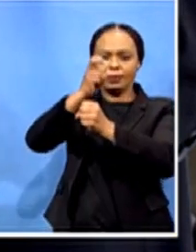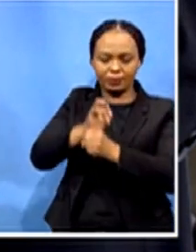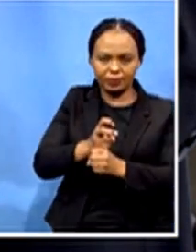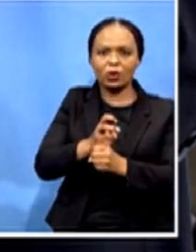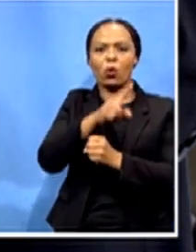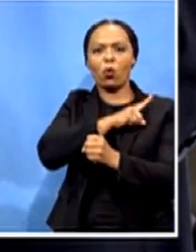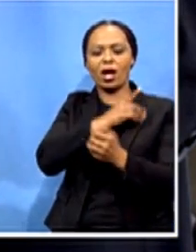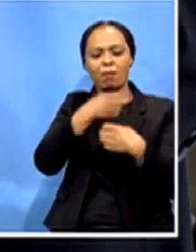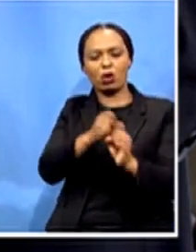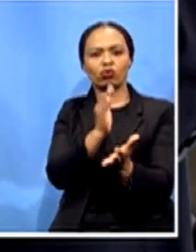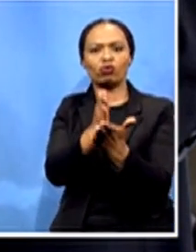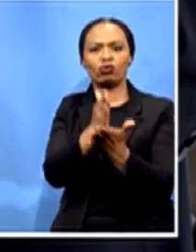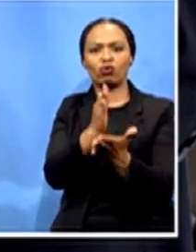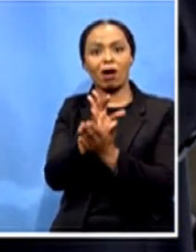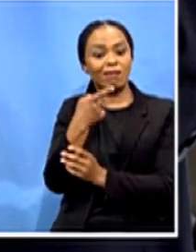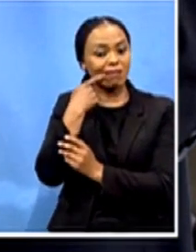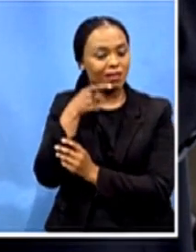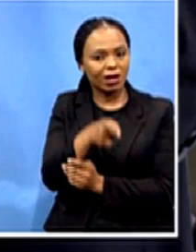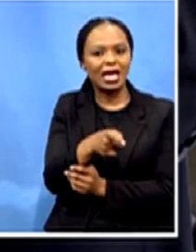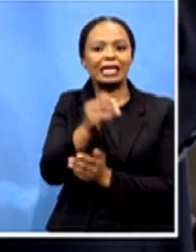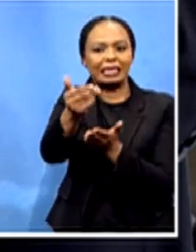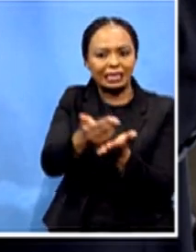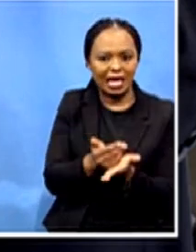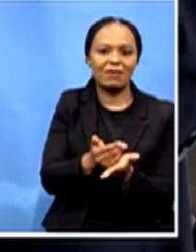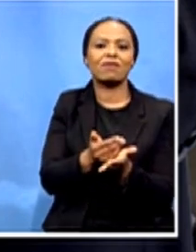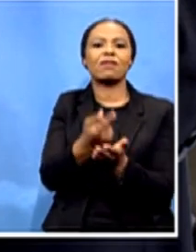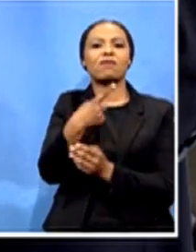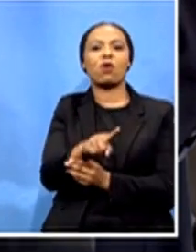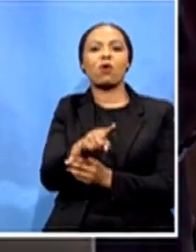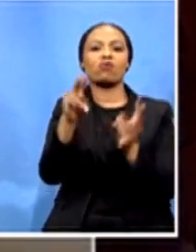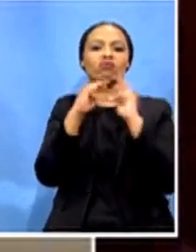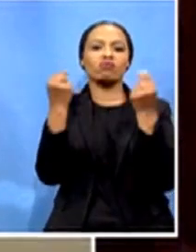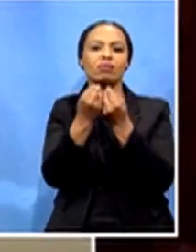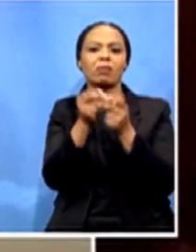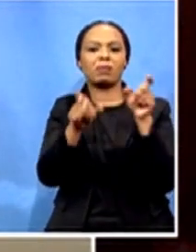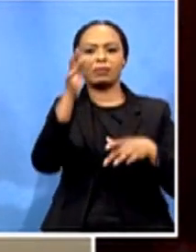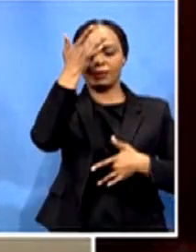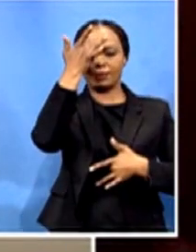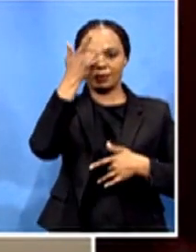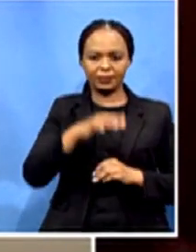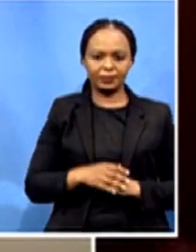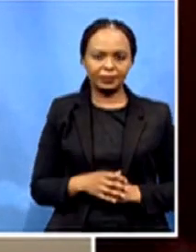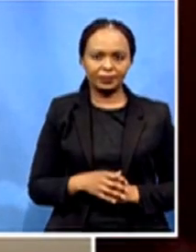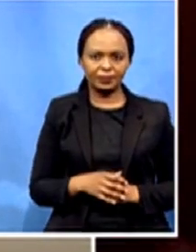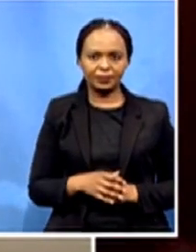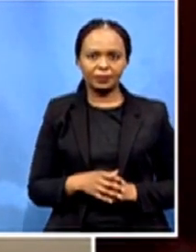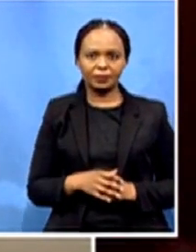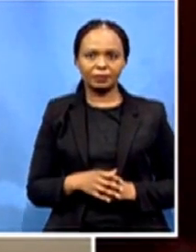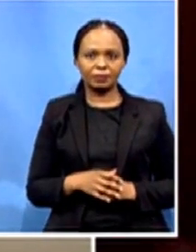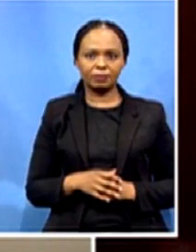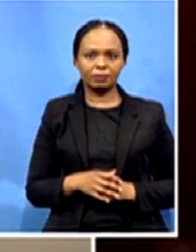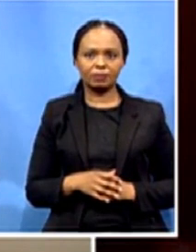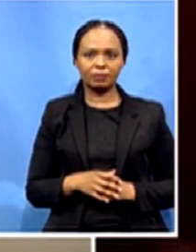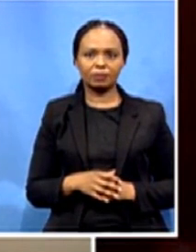safe for the patients so is this a an exciting innovation